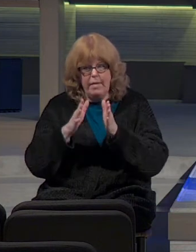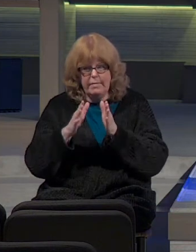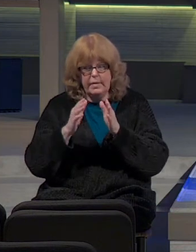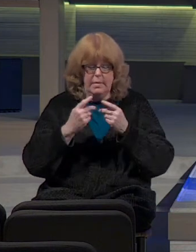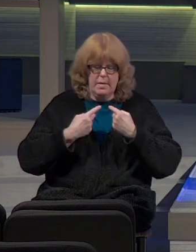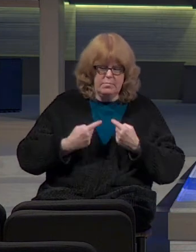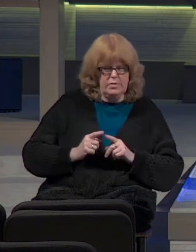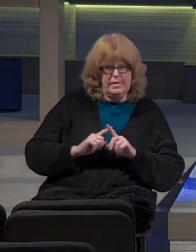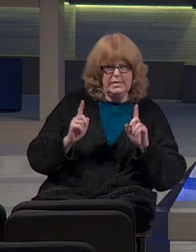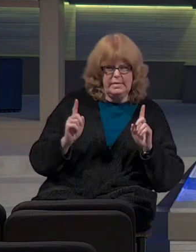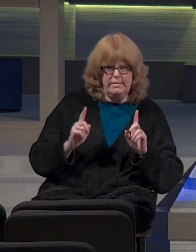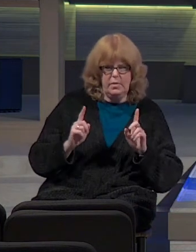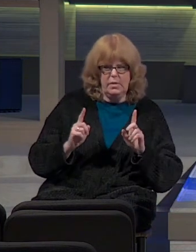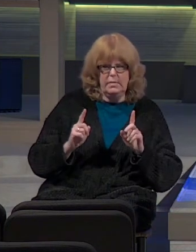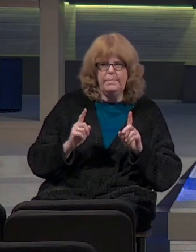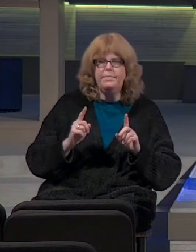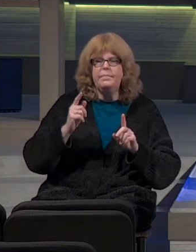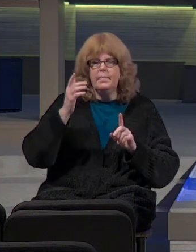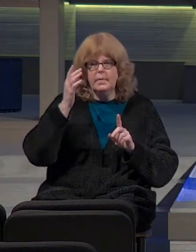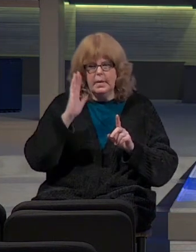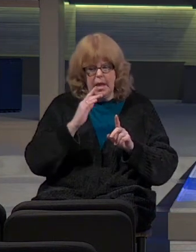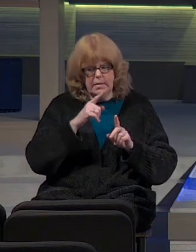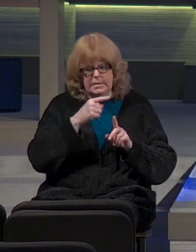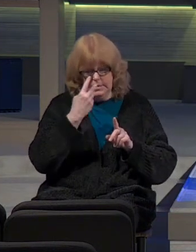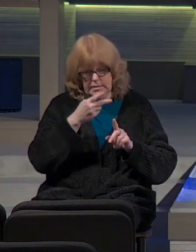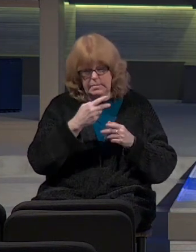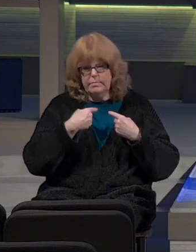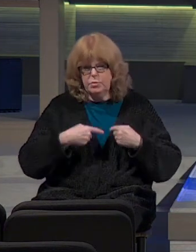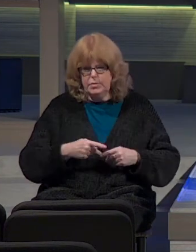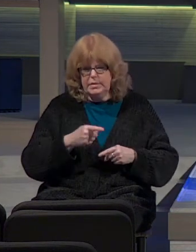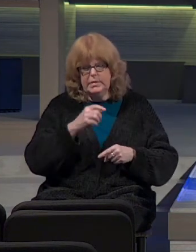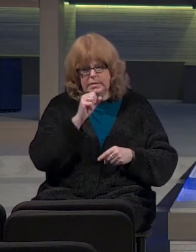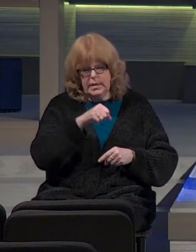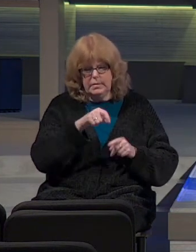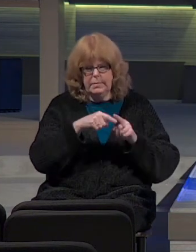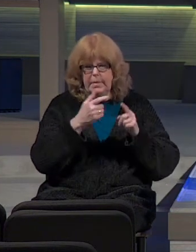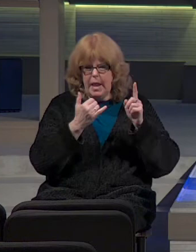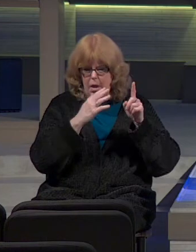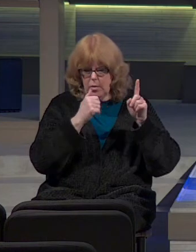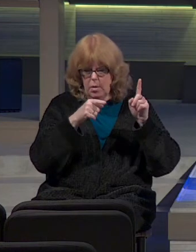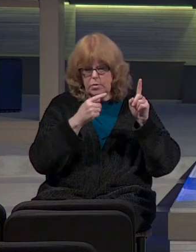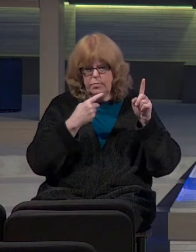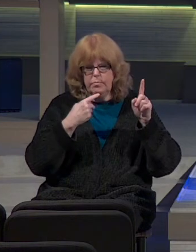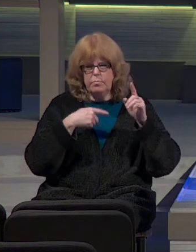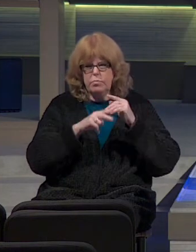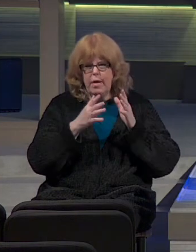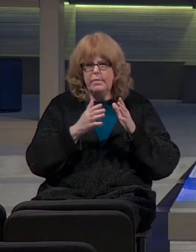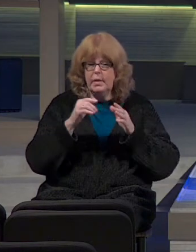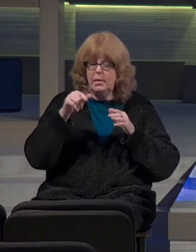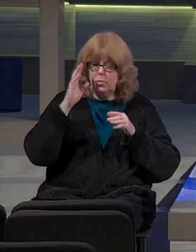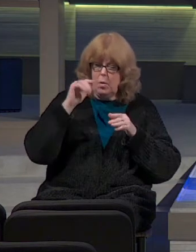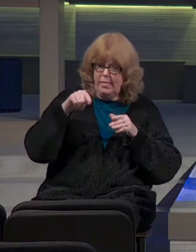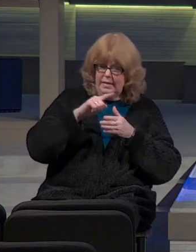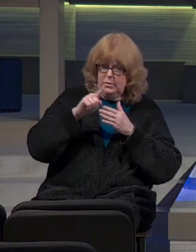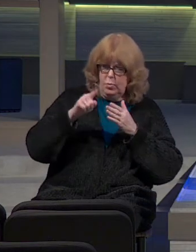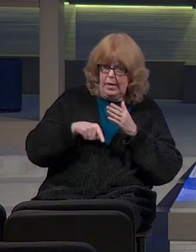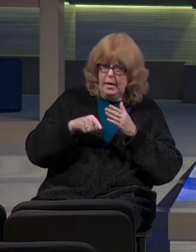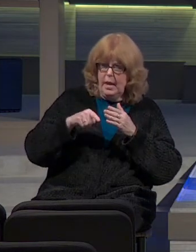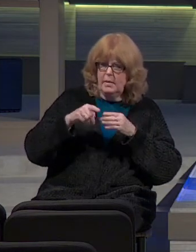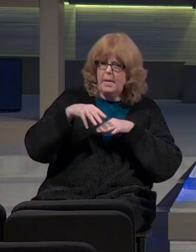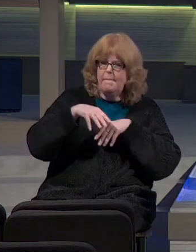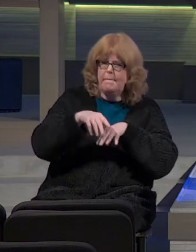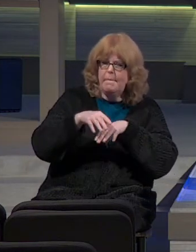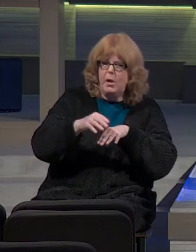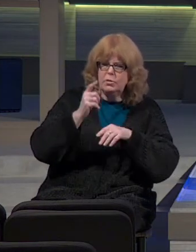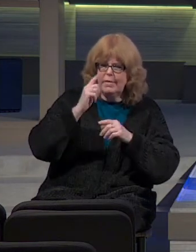And as being called, I know that this verse is really fascinating, especially this weekend, right? The March for Life normally would be happening